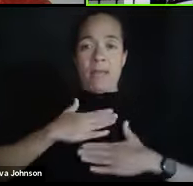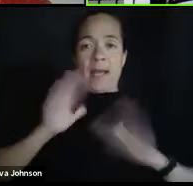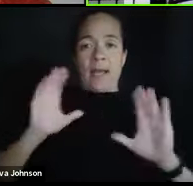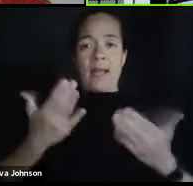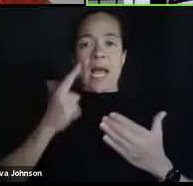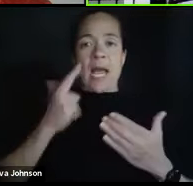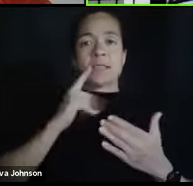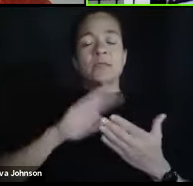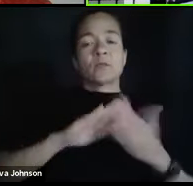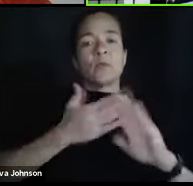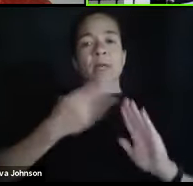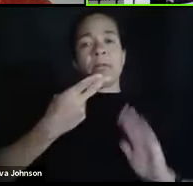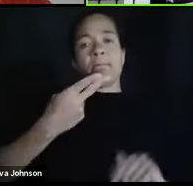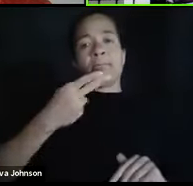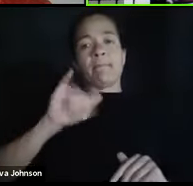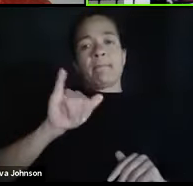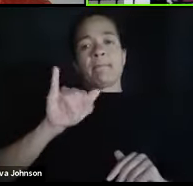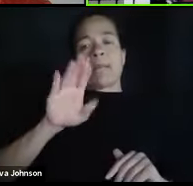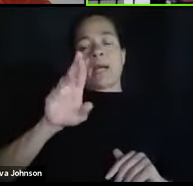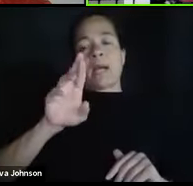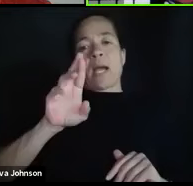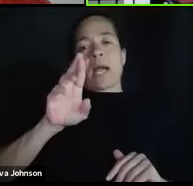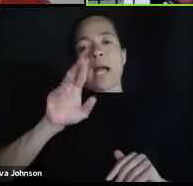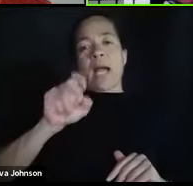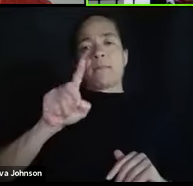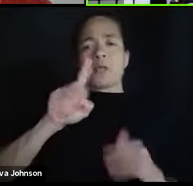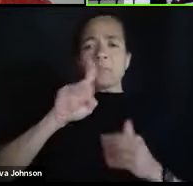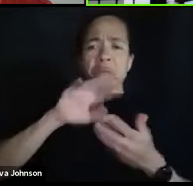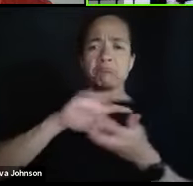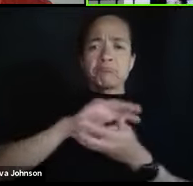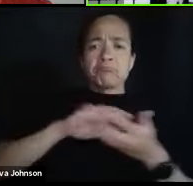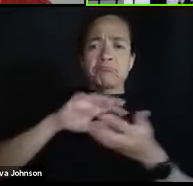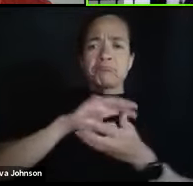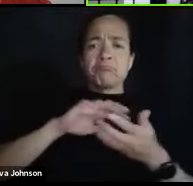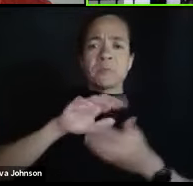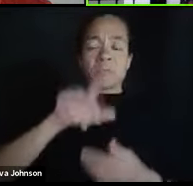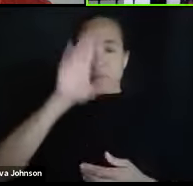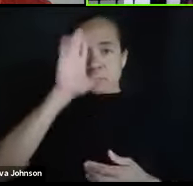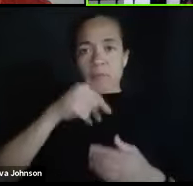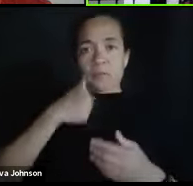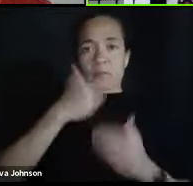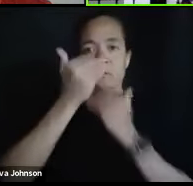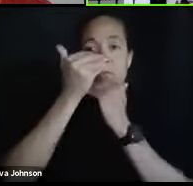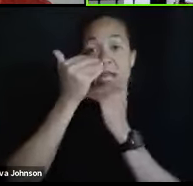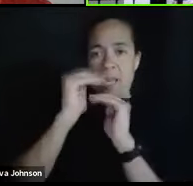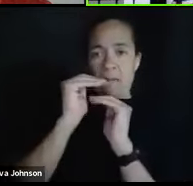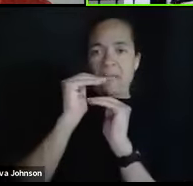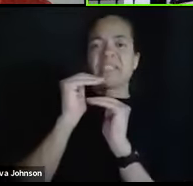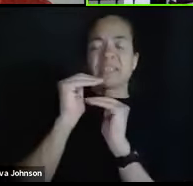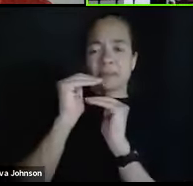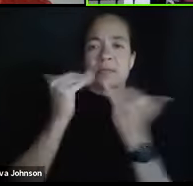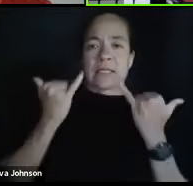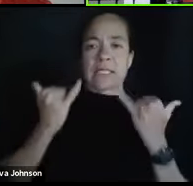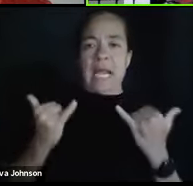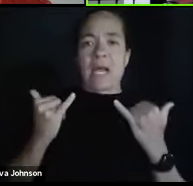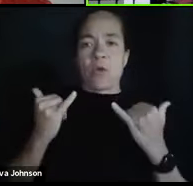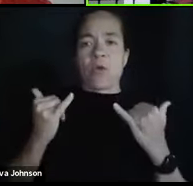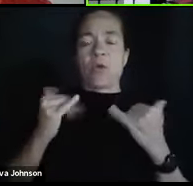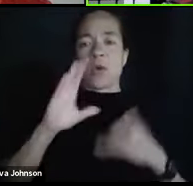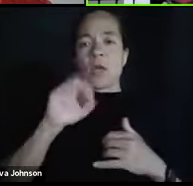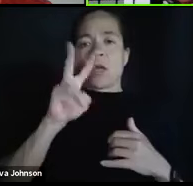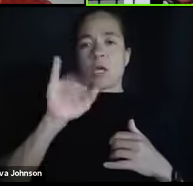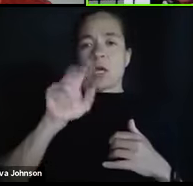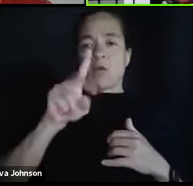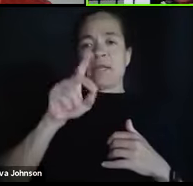We, with the constraints that COVID-19 has applied to